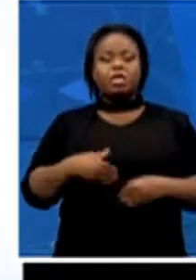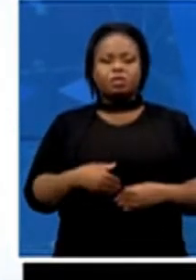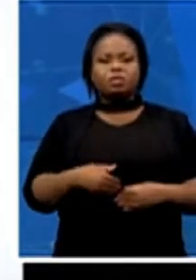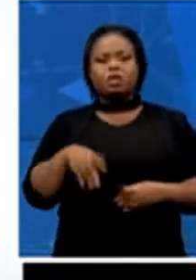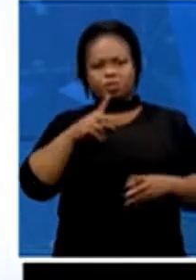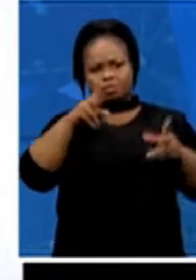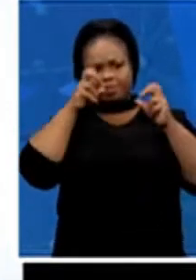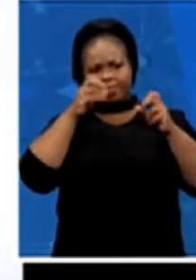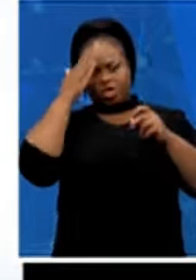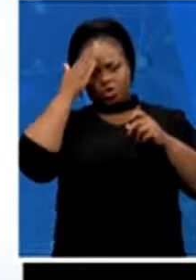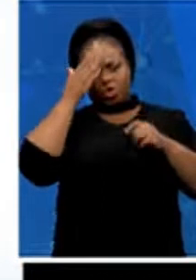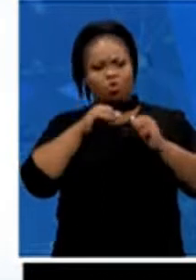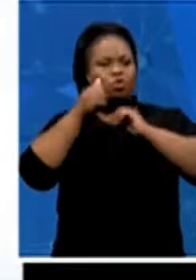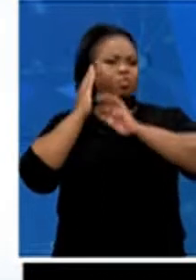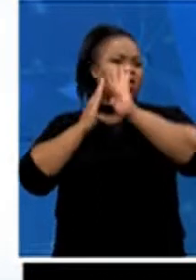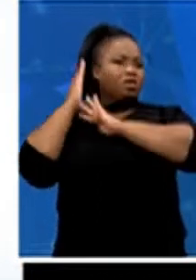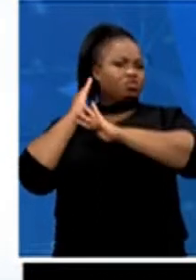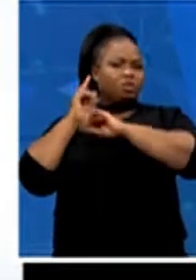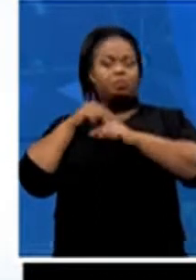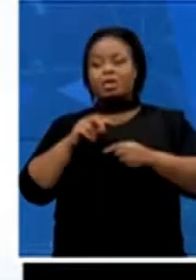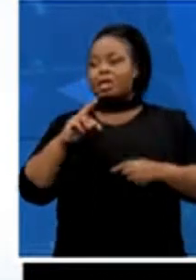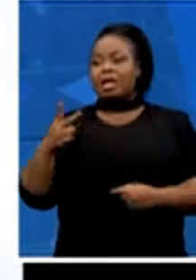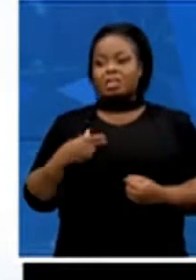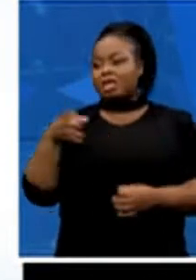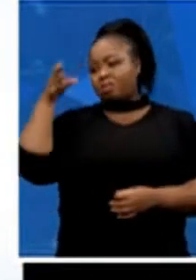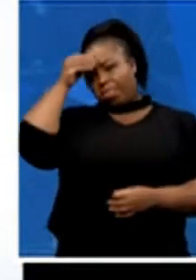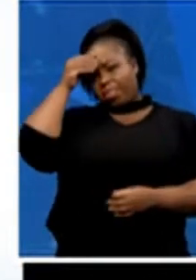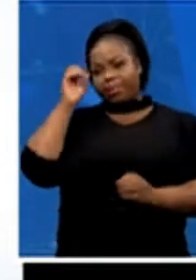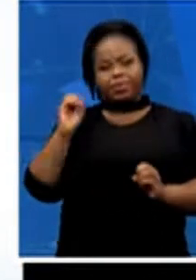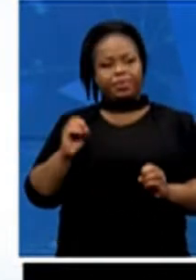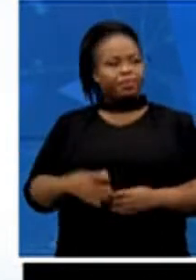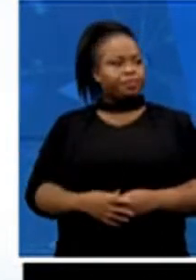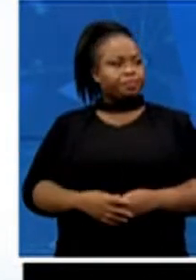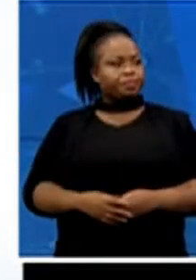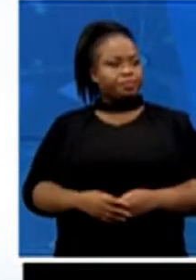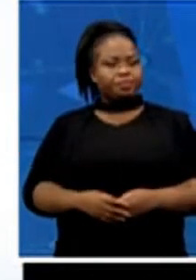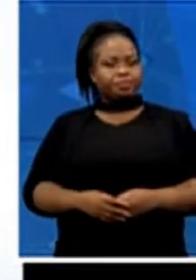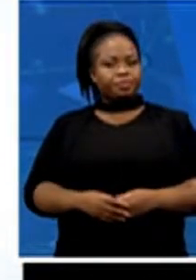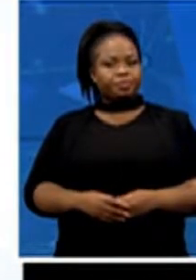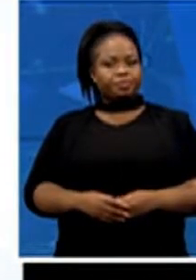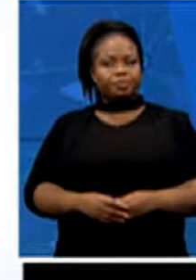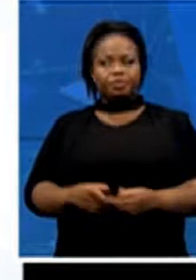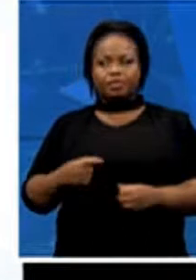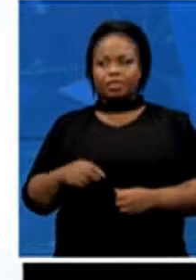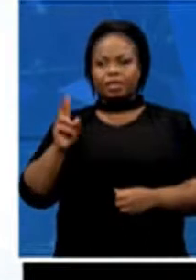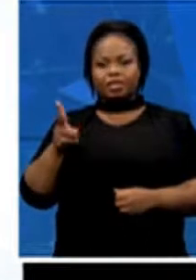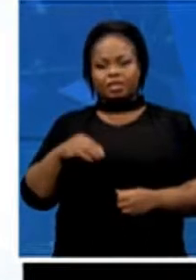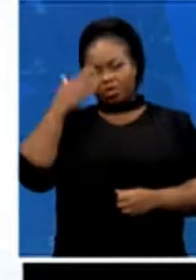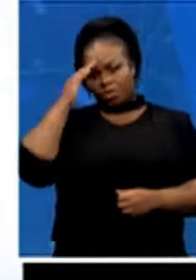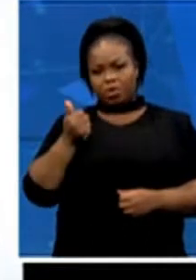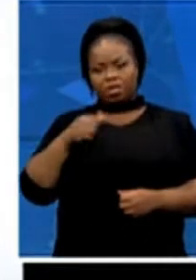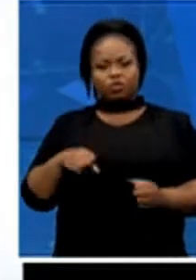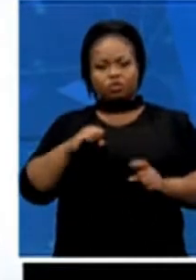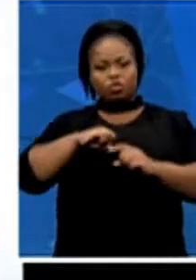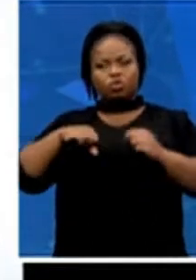players, they didn't have those traditions. As we're aware, a lot of the social challenges faced by some of the families that